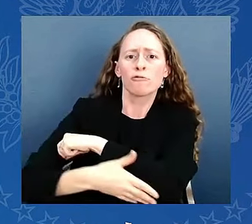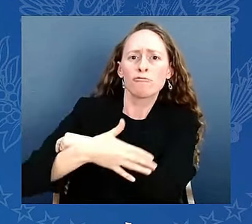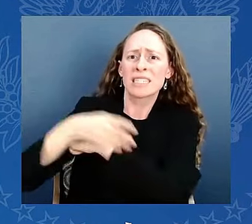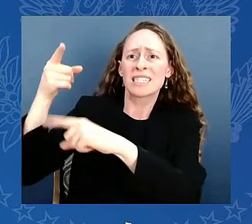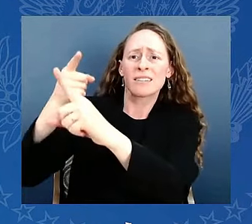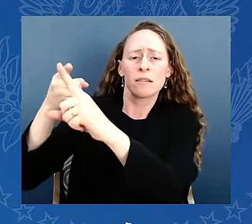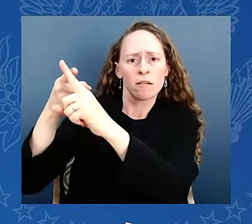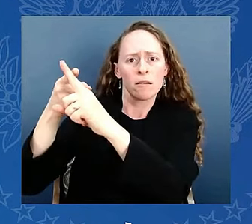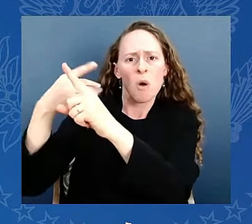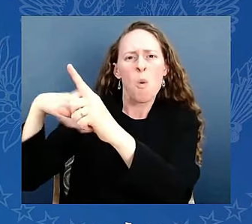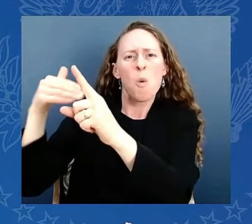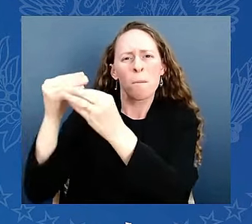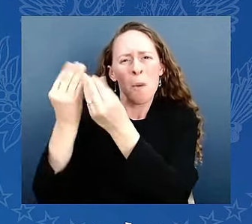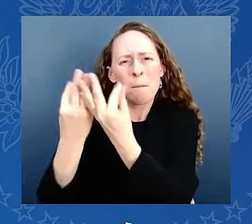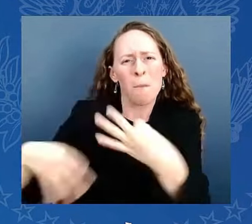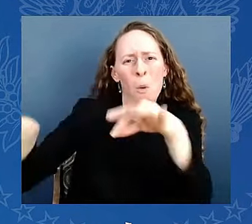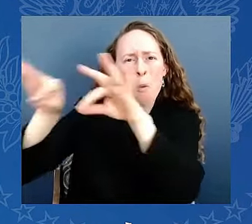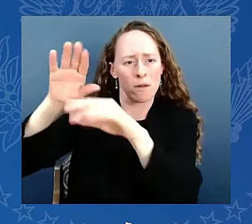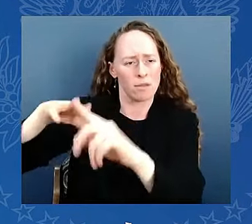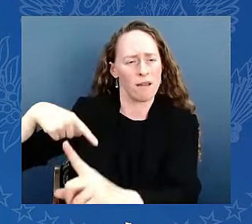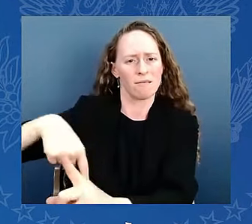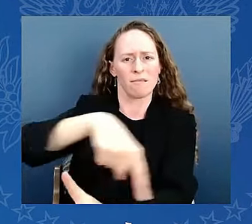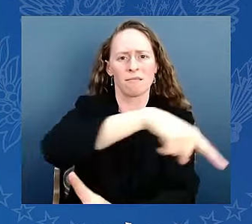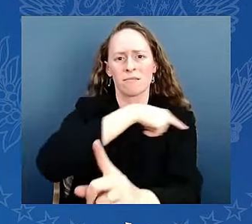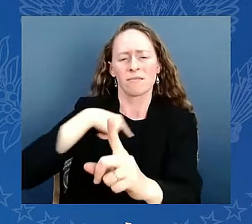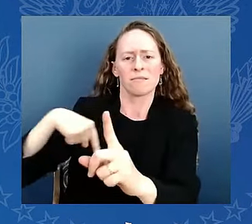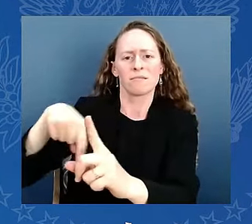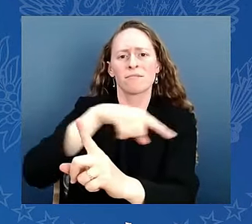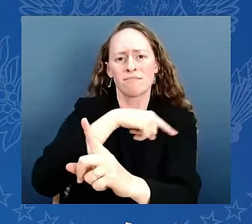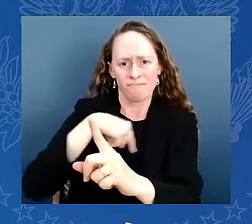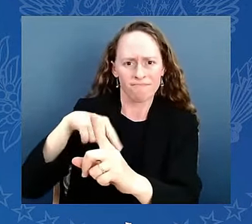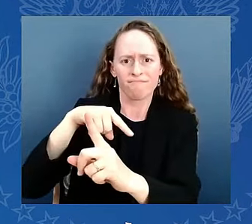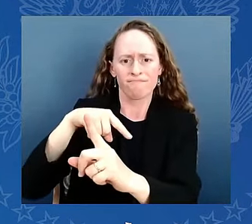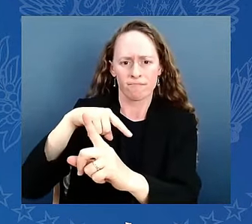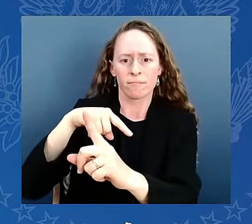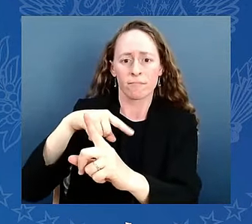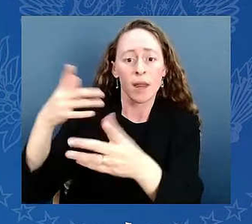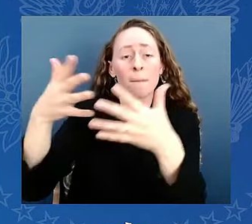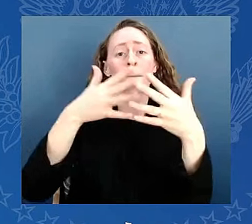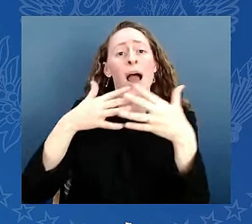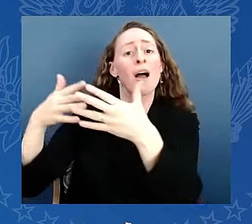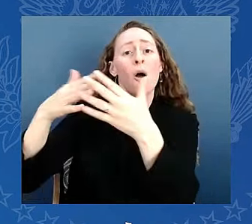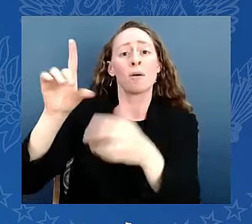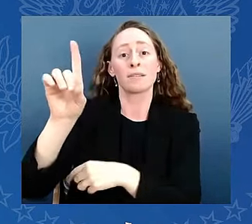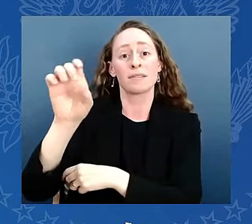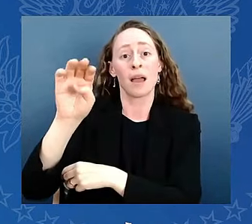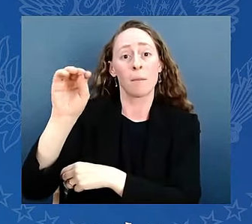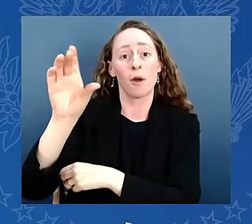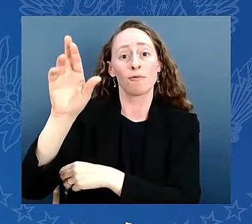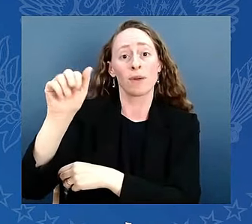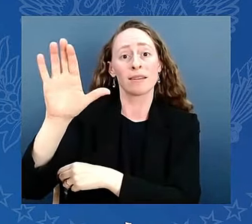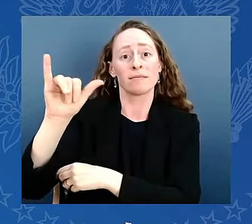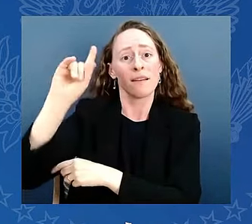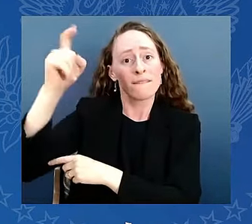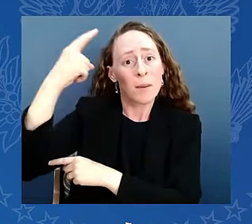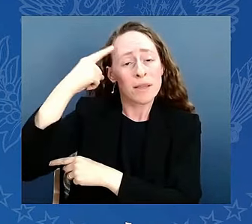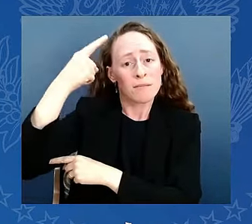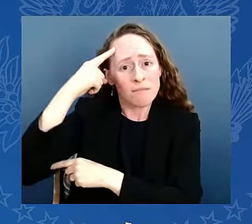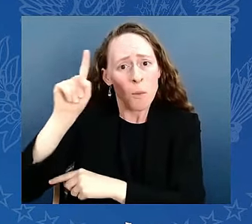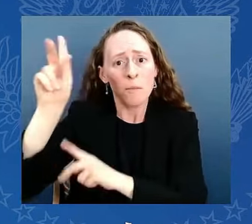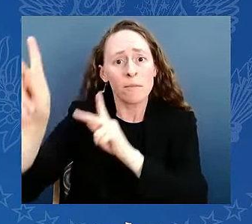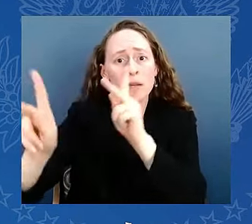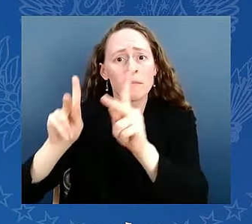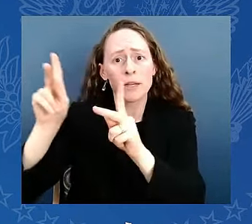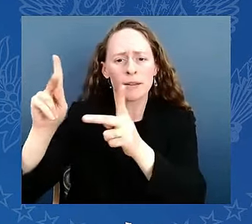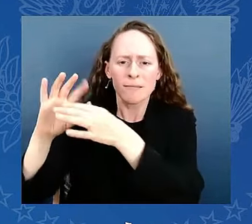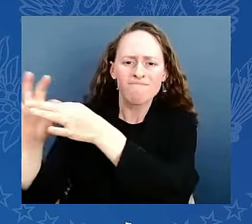itself, must unite to protect it. You know, in recent weeks, it's become clear to me that I